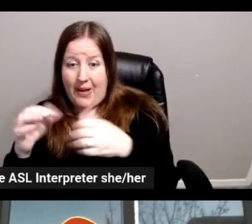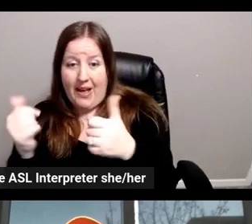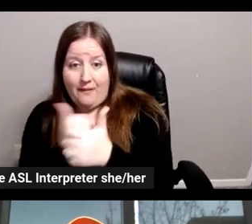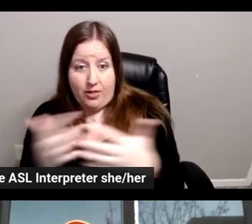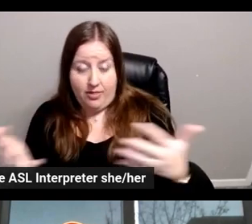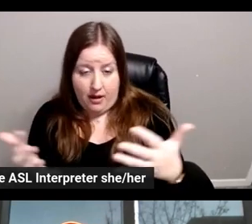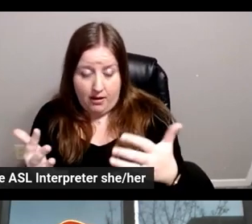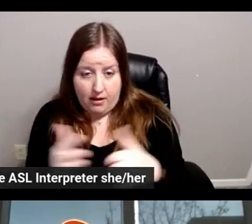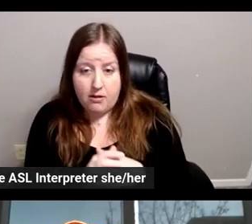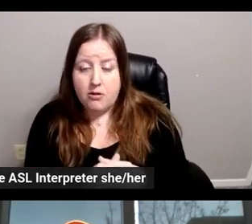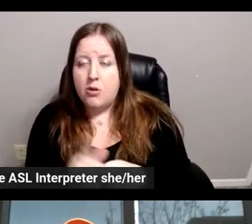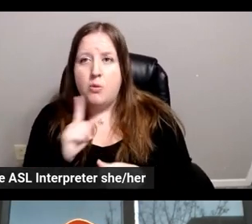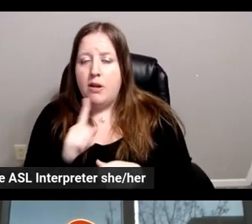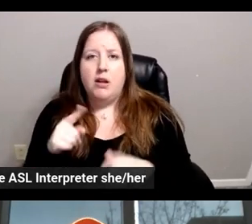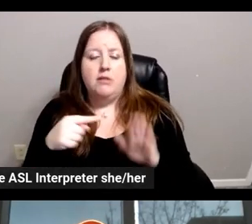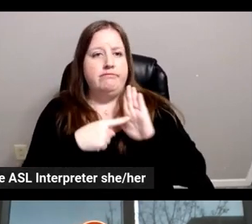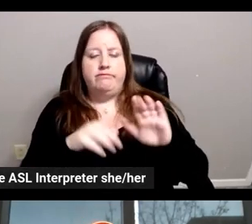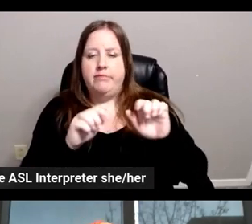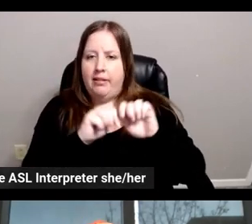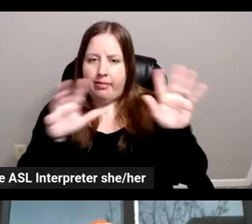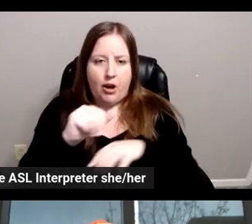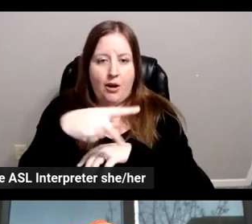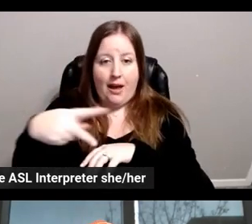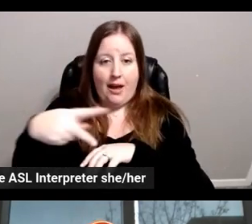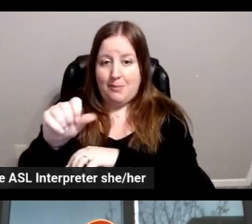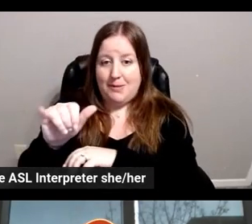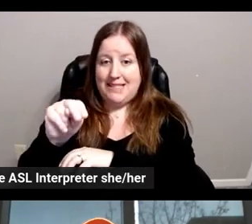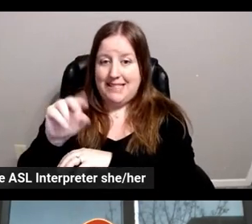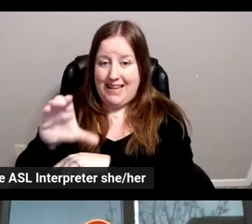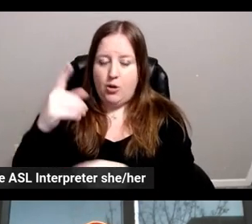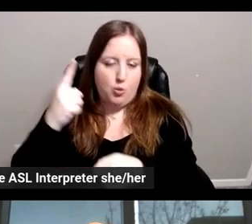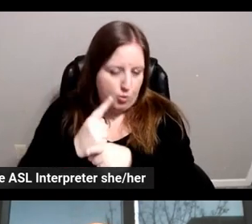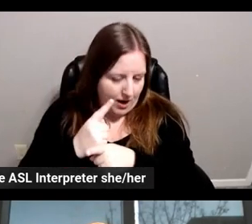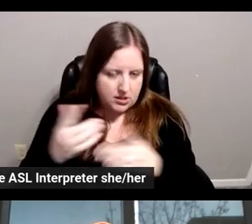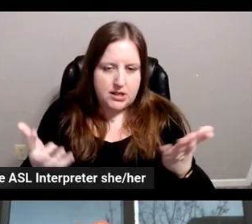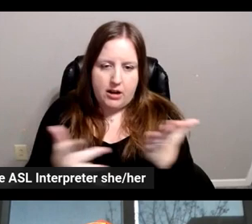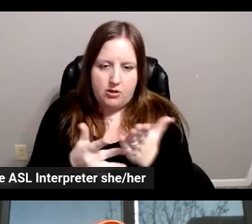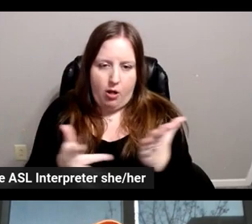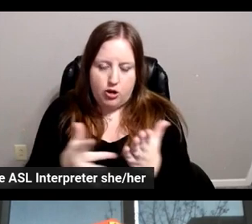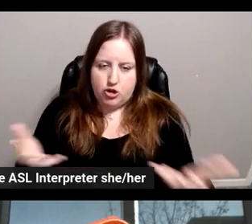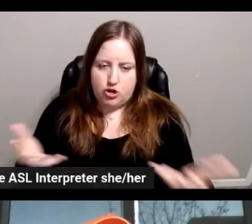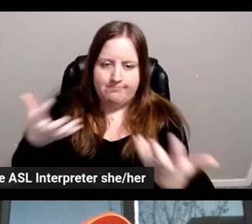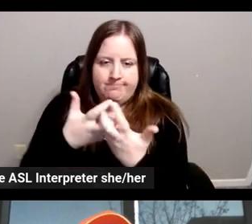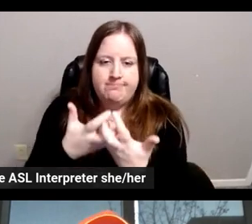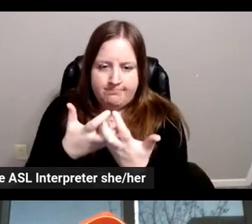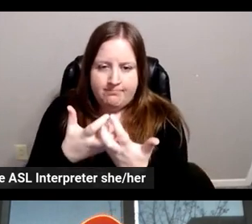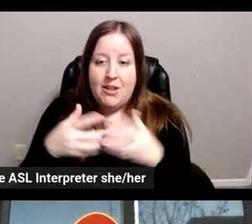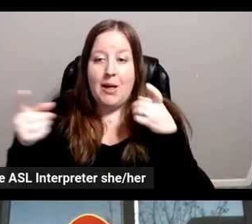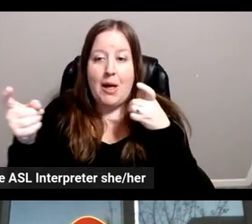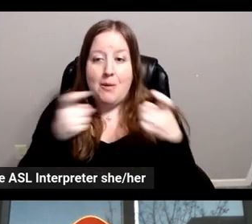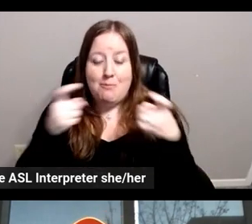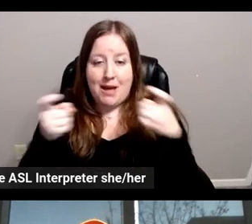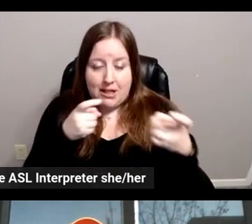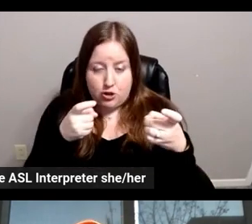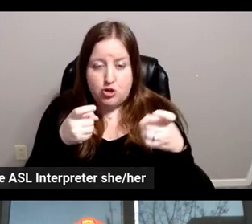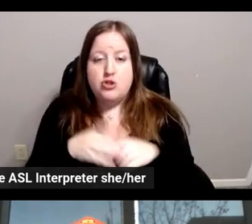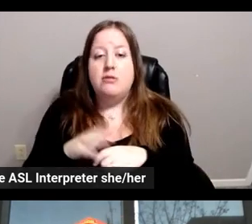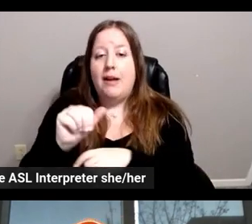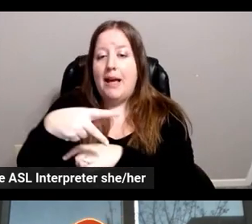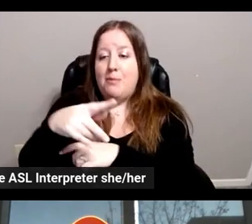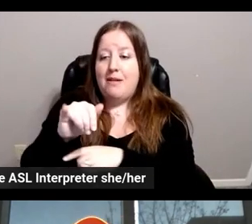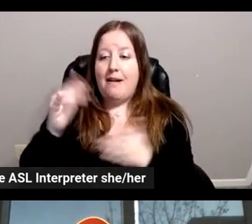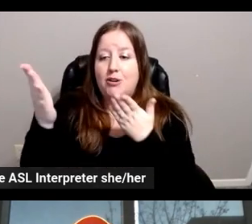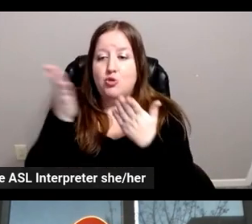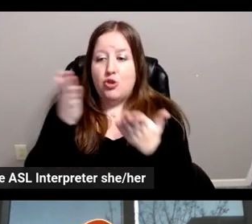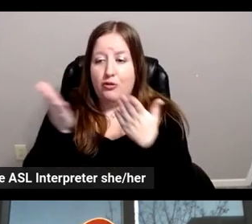It was clear that AppSync was the right technology because it's a managed GraphQL API service.